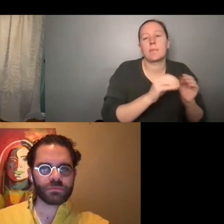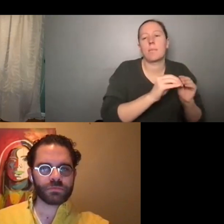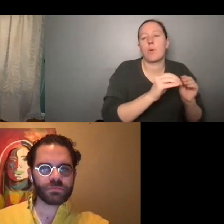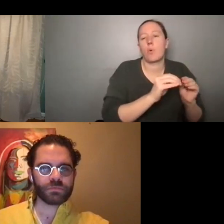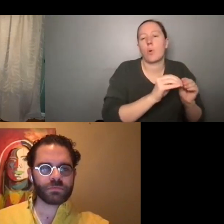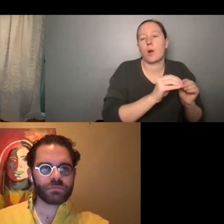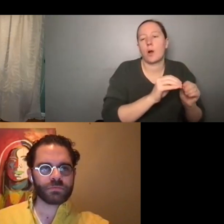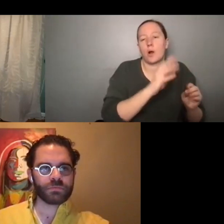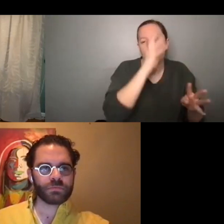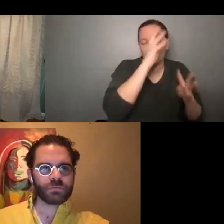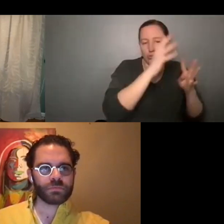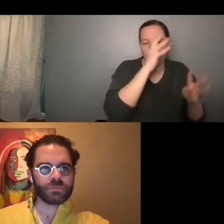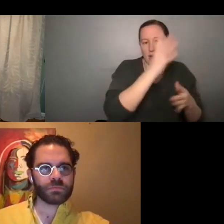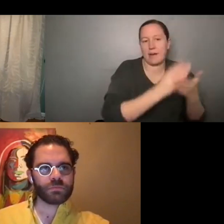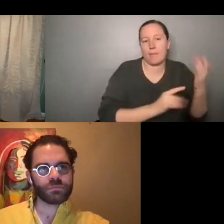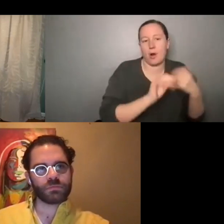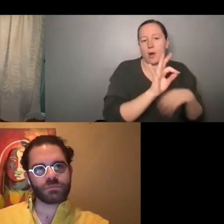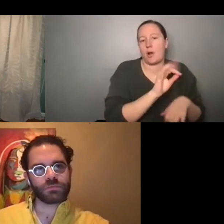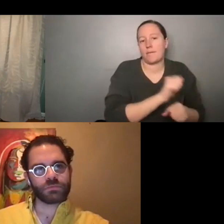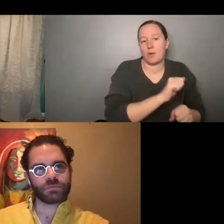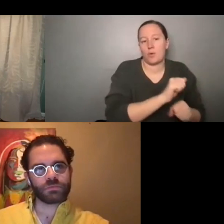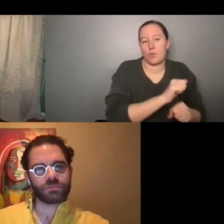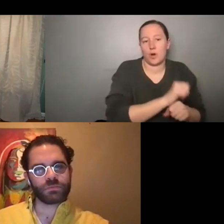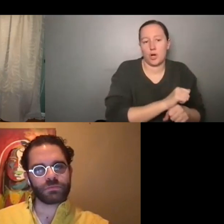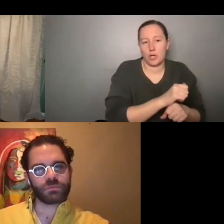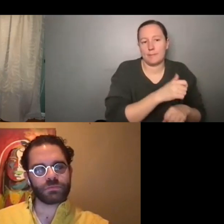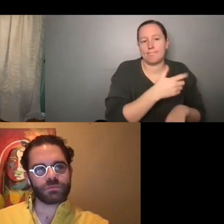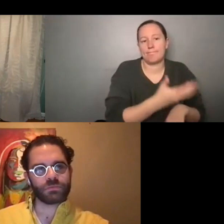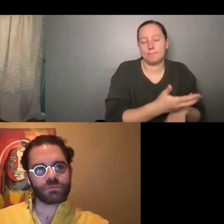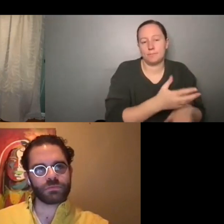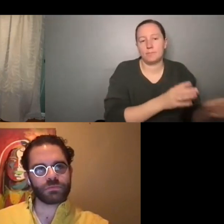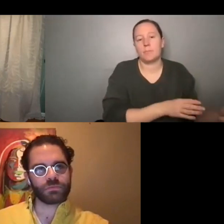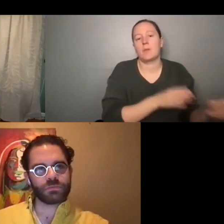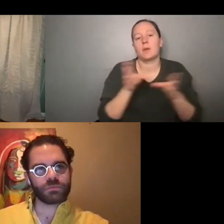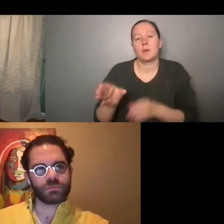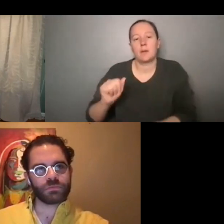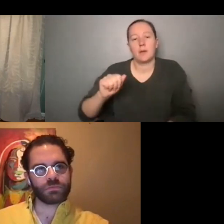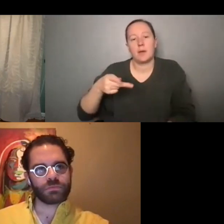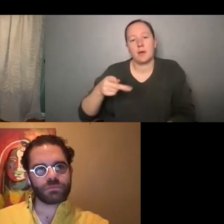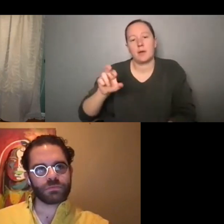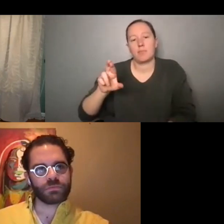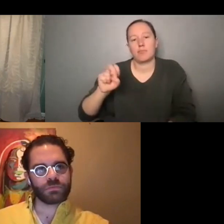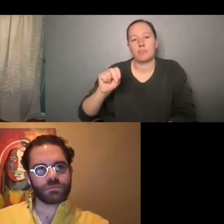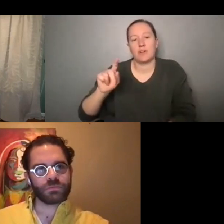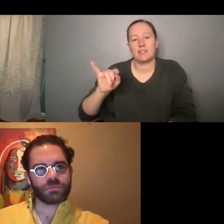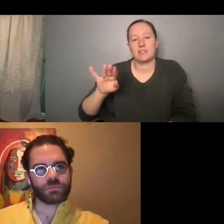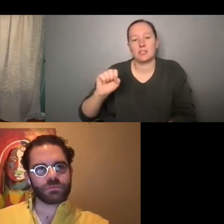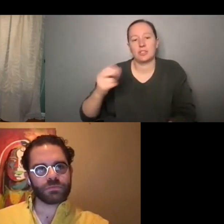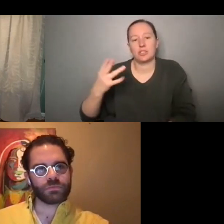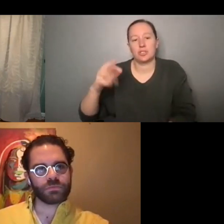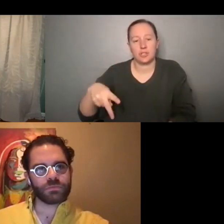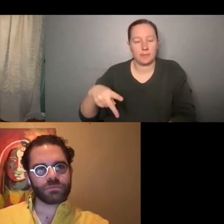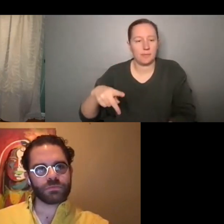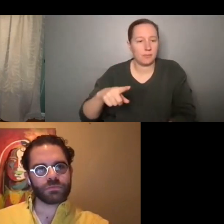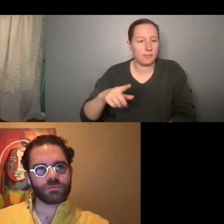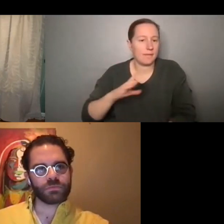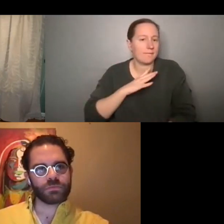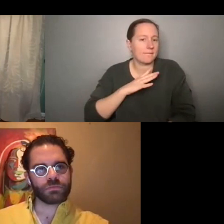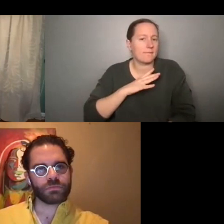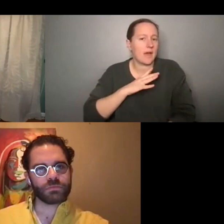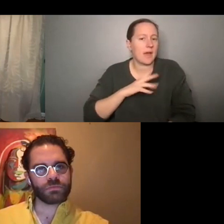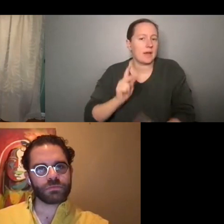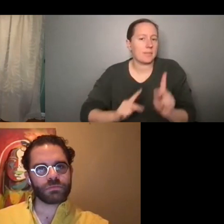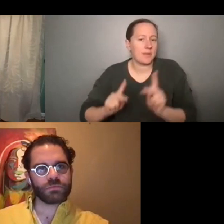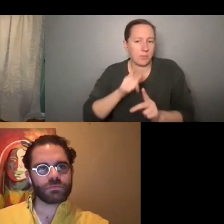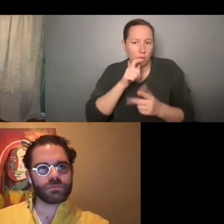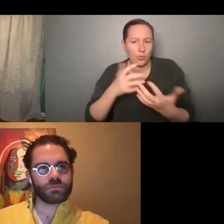like the creative side of things. Um, and then our apprenticeships are, you know, we always welcome folks that are kind of looking to